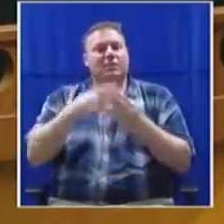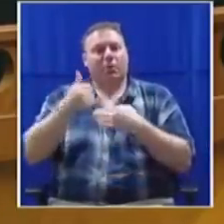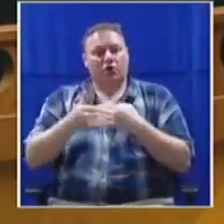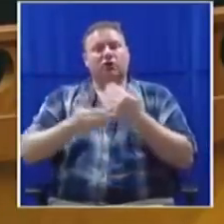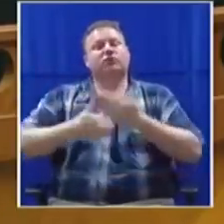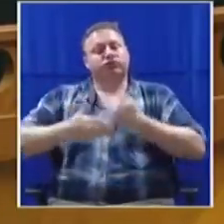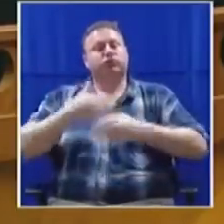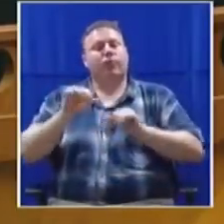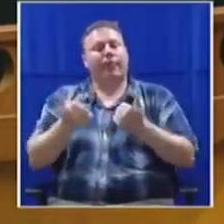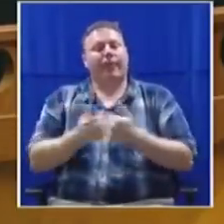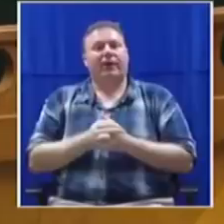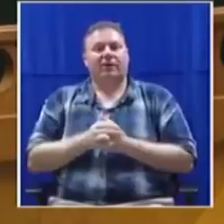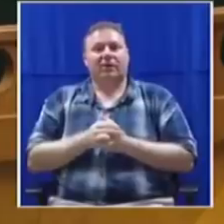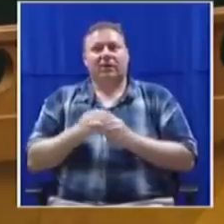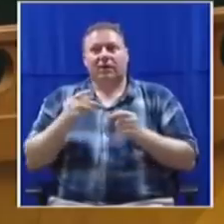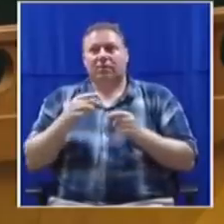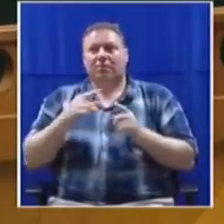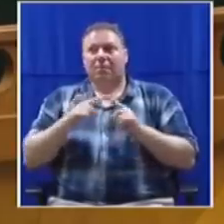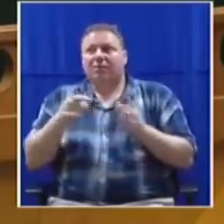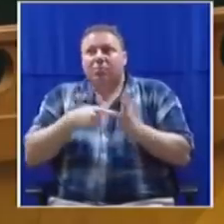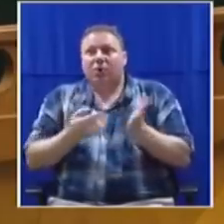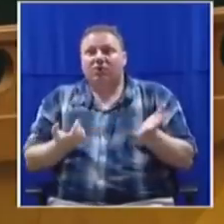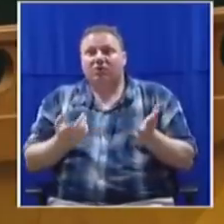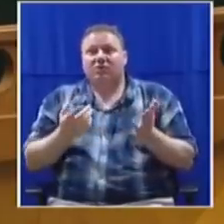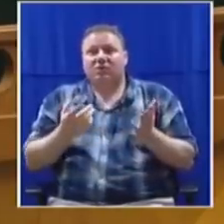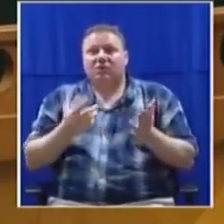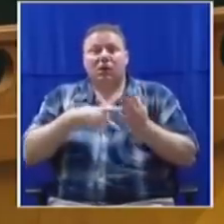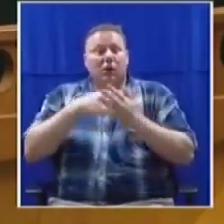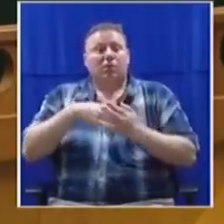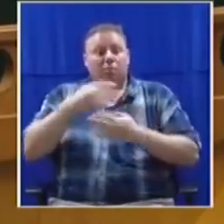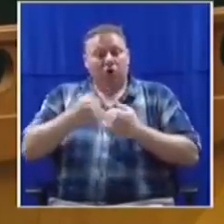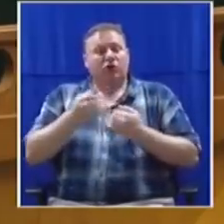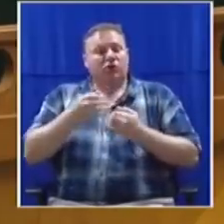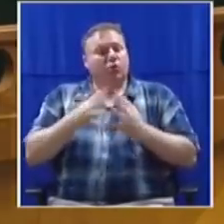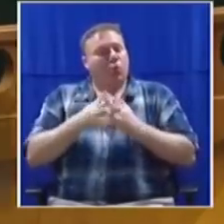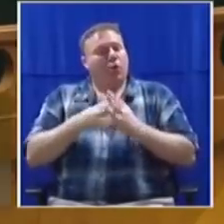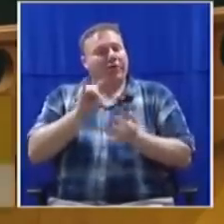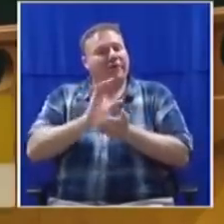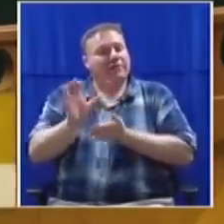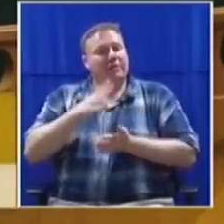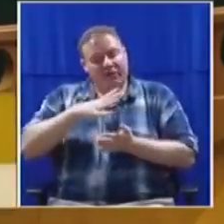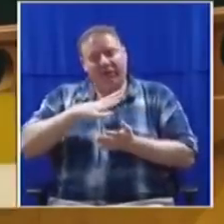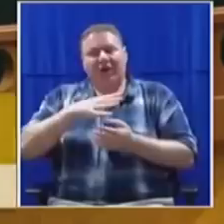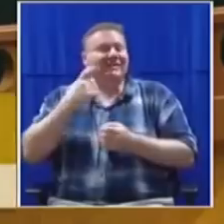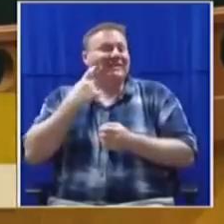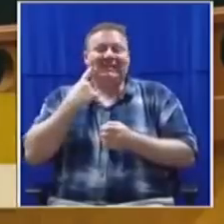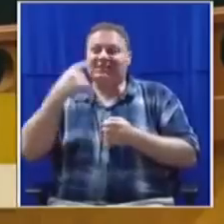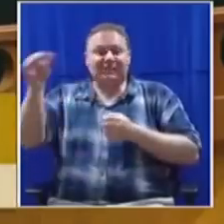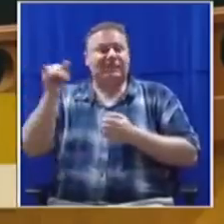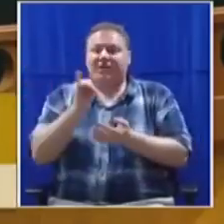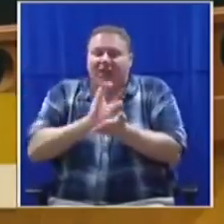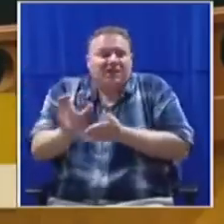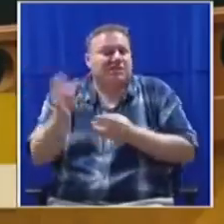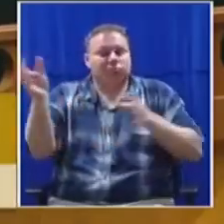well. Well, isn't that the point? If the projects were worthy of investment, they would attract investment by themselves. They don't need